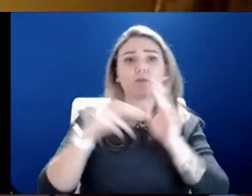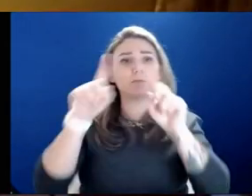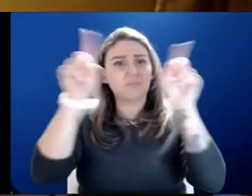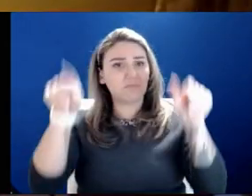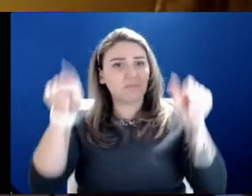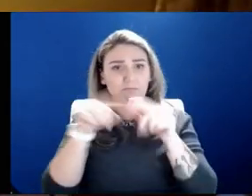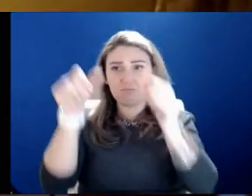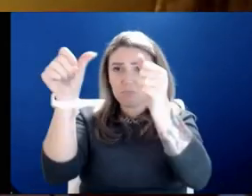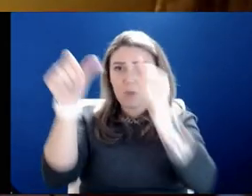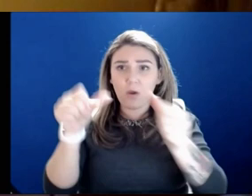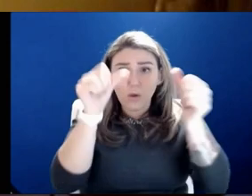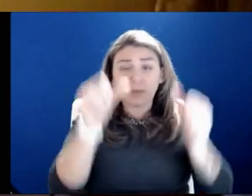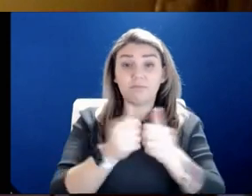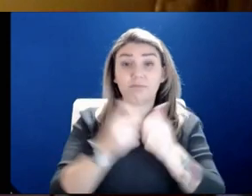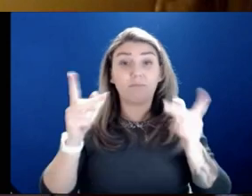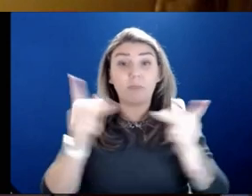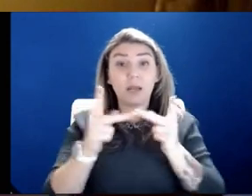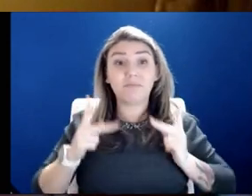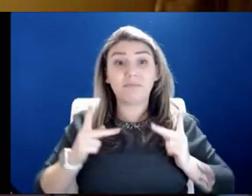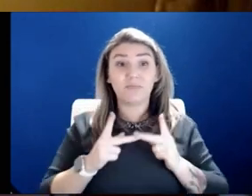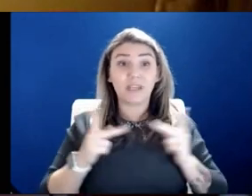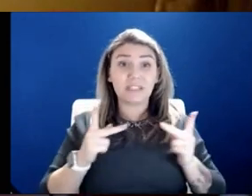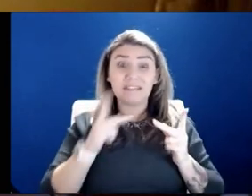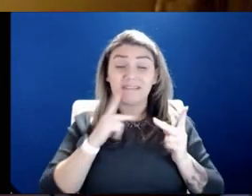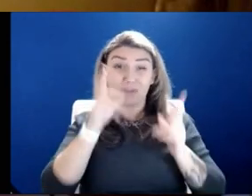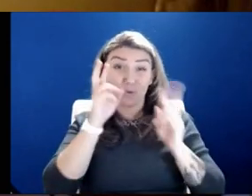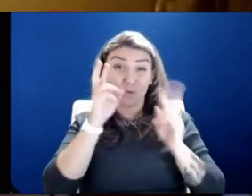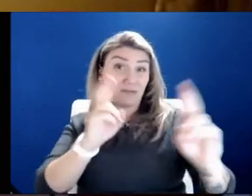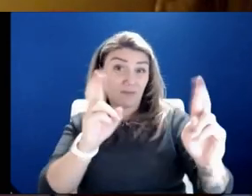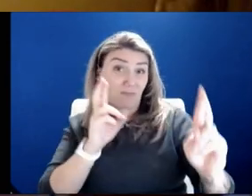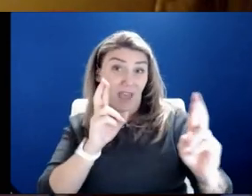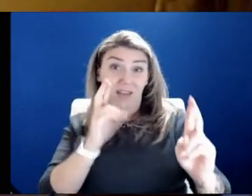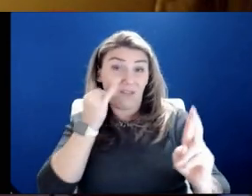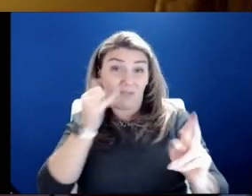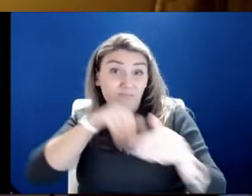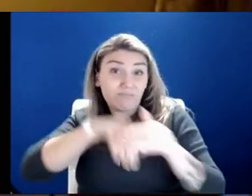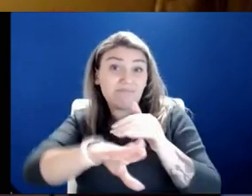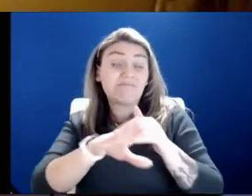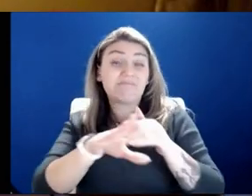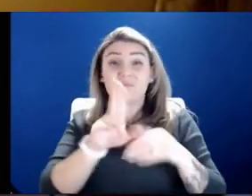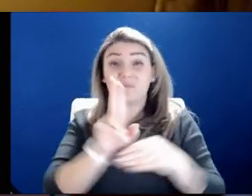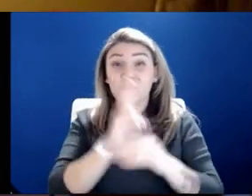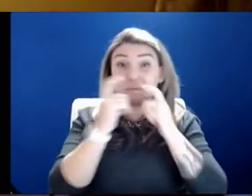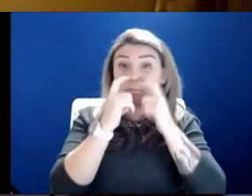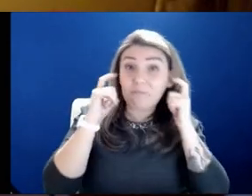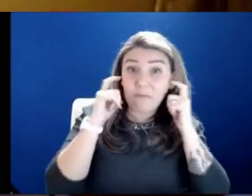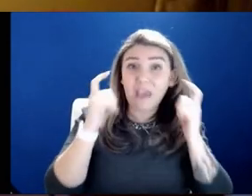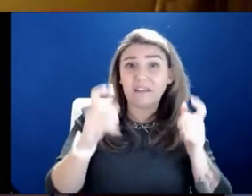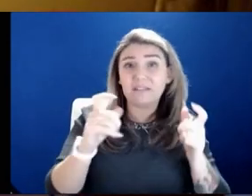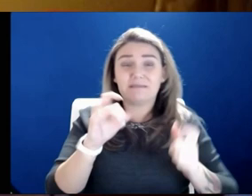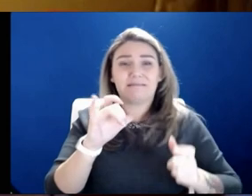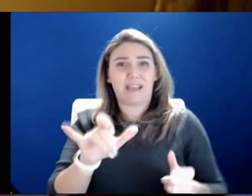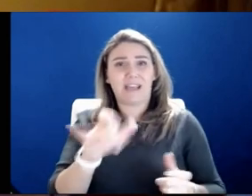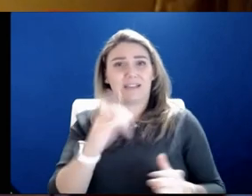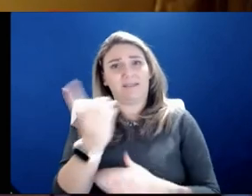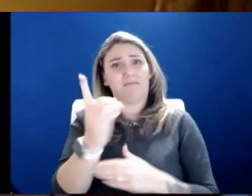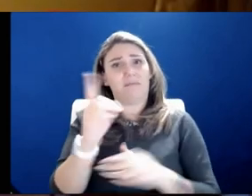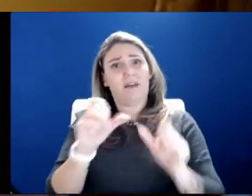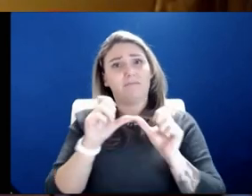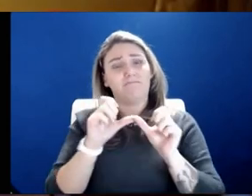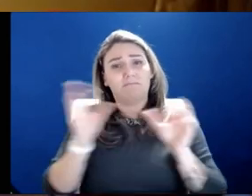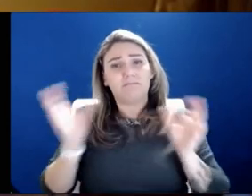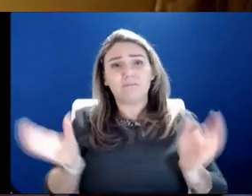But, you know, a lot of these places, to me, it's just a sign of respect when you're going to some different things. And so, you know, I think that's something that we can continue to push.